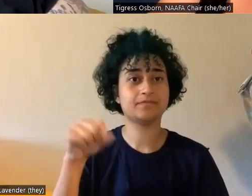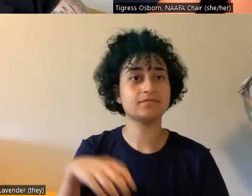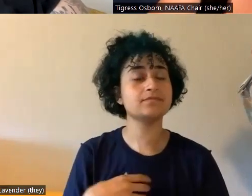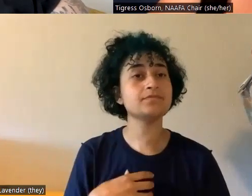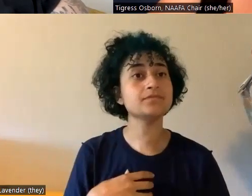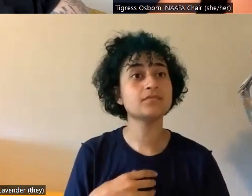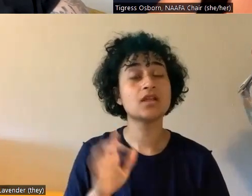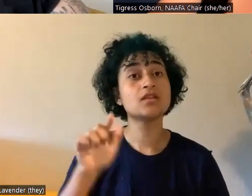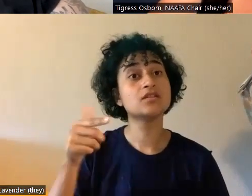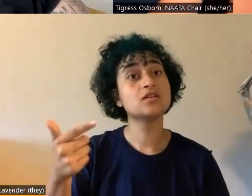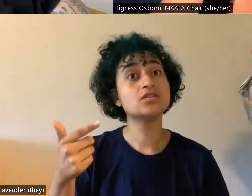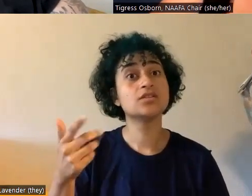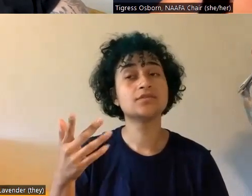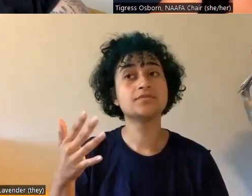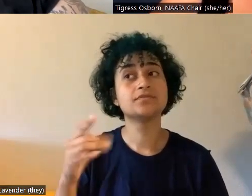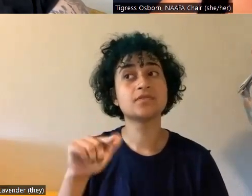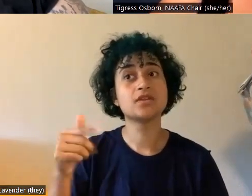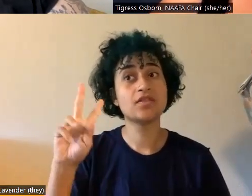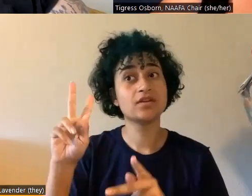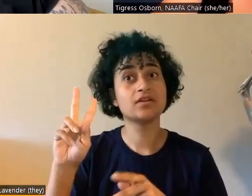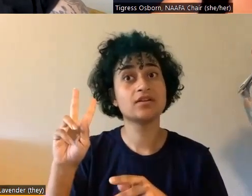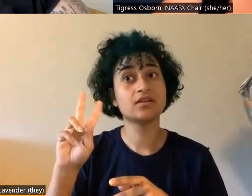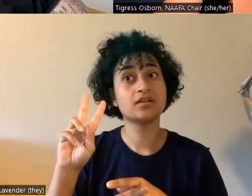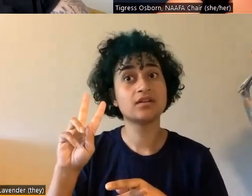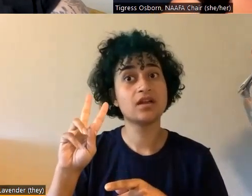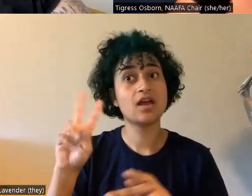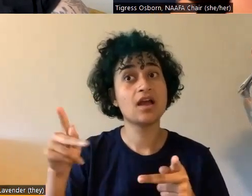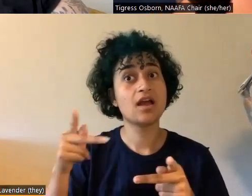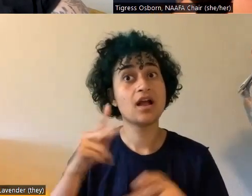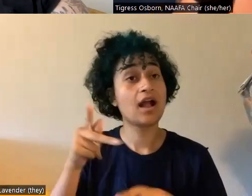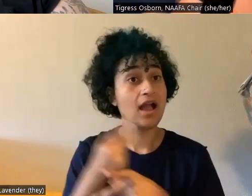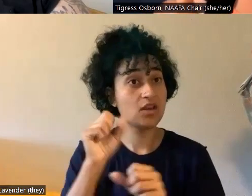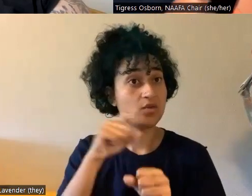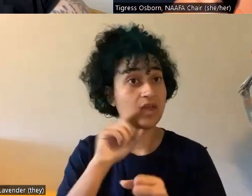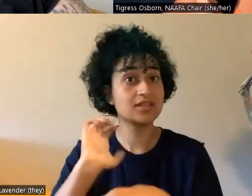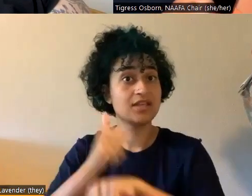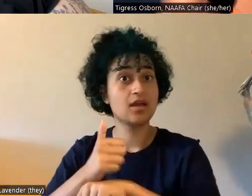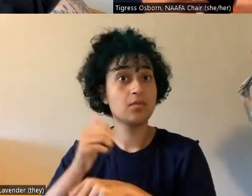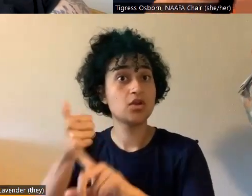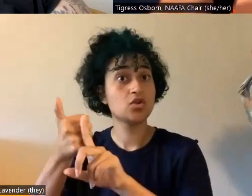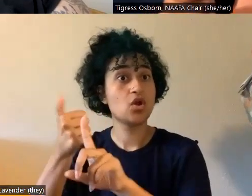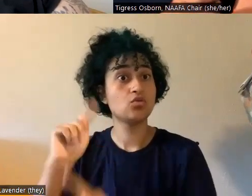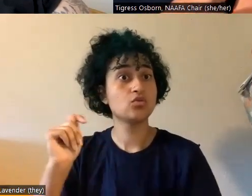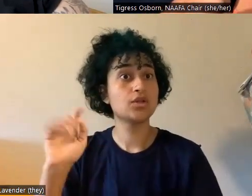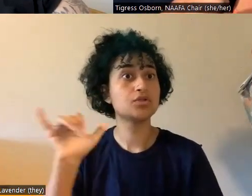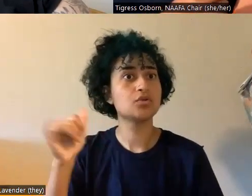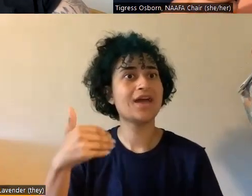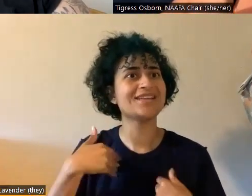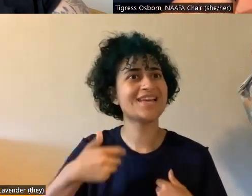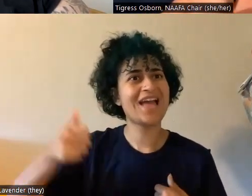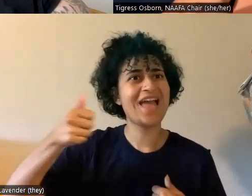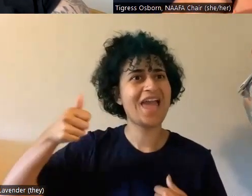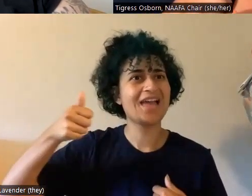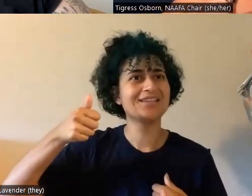there's another, there's also a kind that you can install in your, on your home toilet. That's almost like, it's like a little hand, like just like having a hand